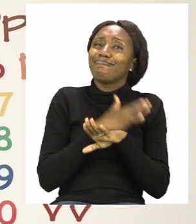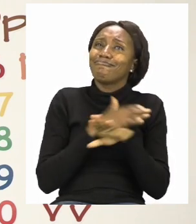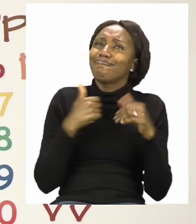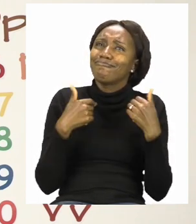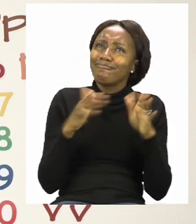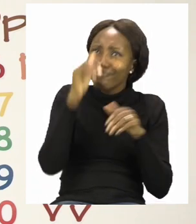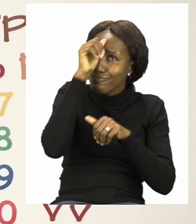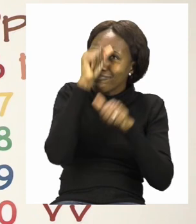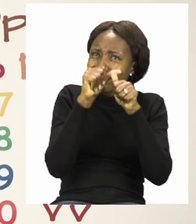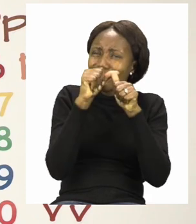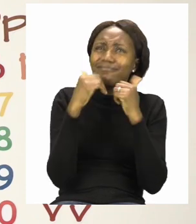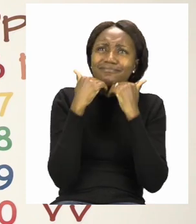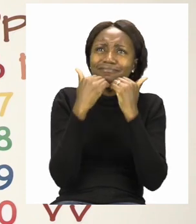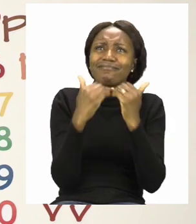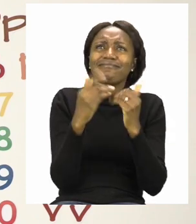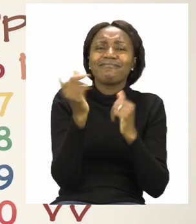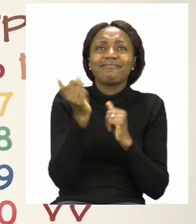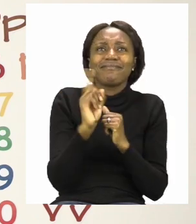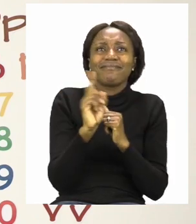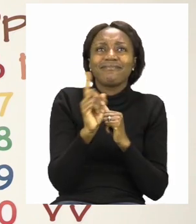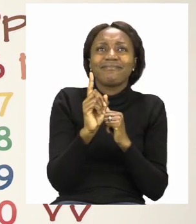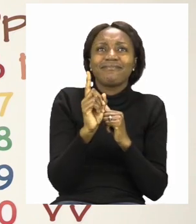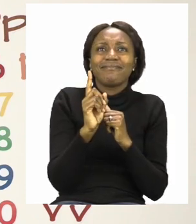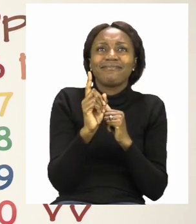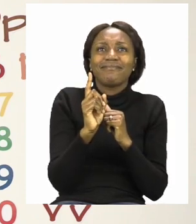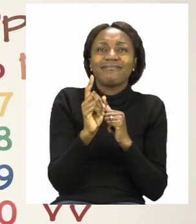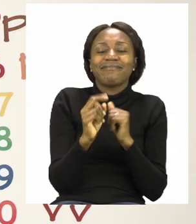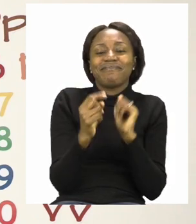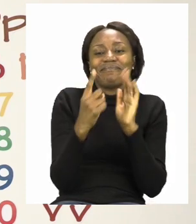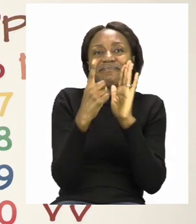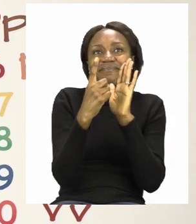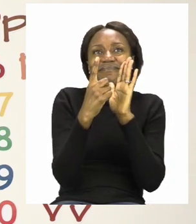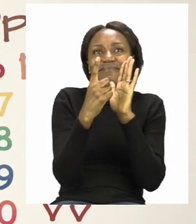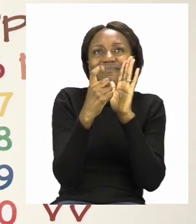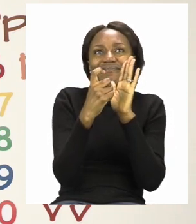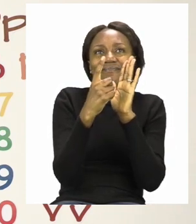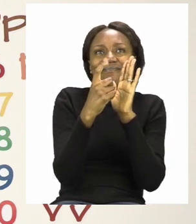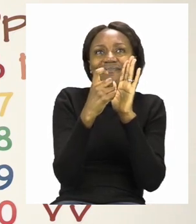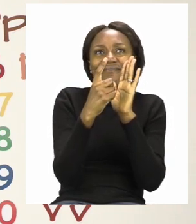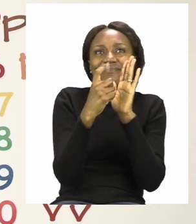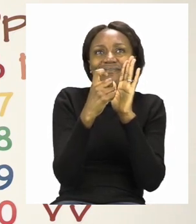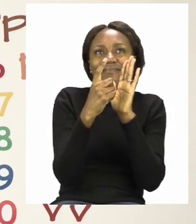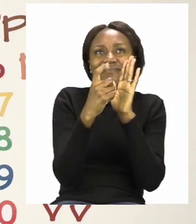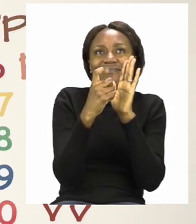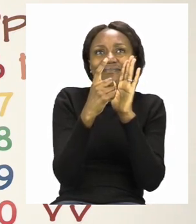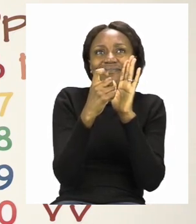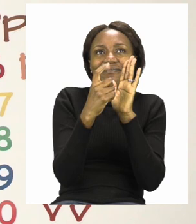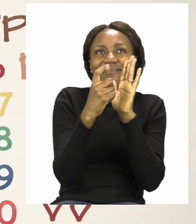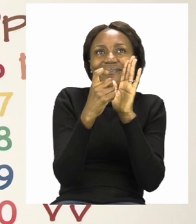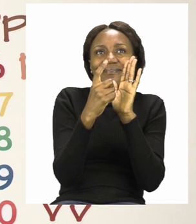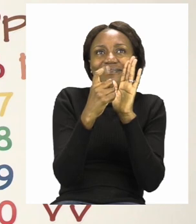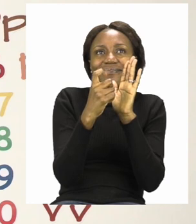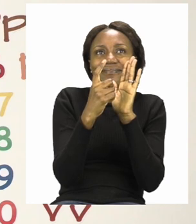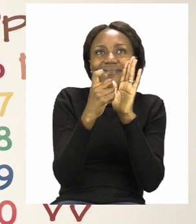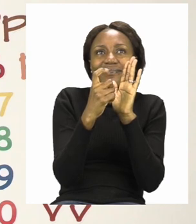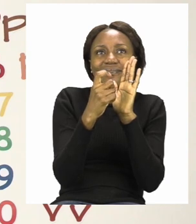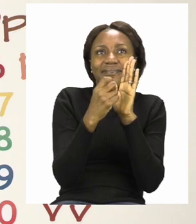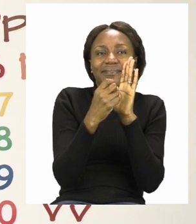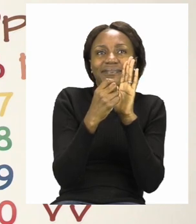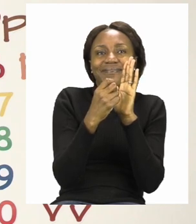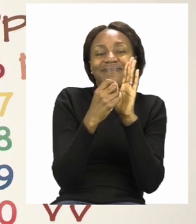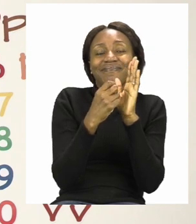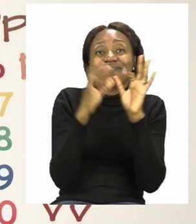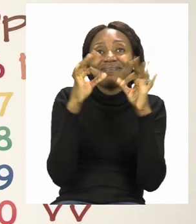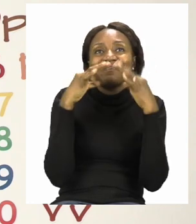lessons, boys and girls, we need to sanitize. So let us take our sanitizer and sing our